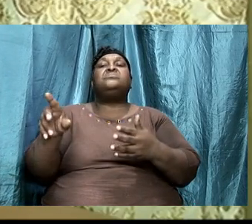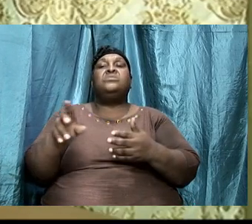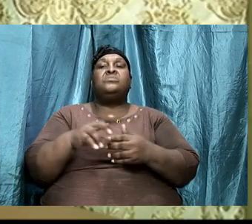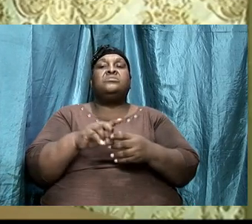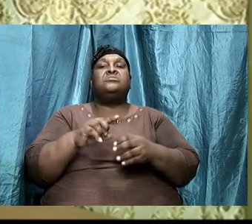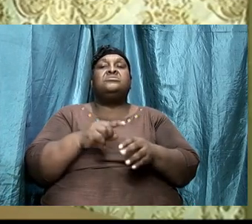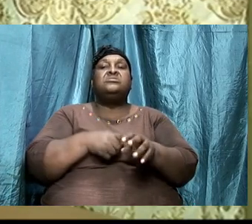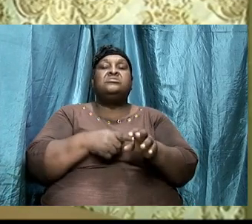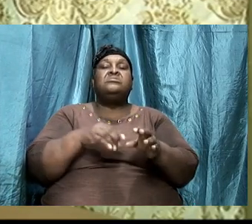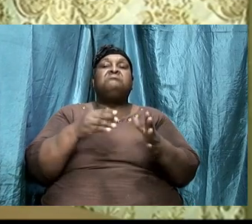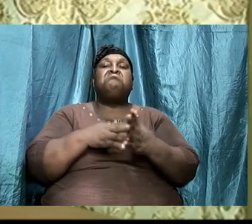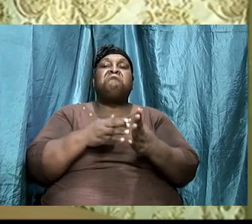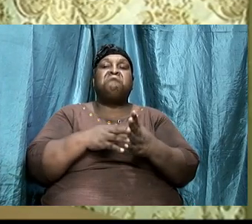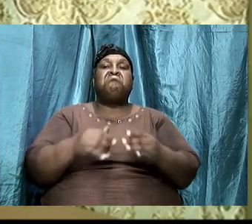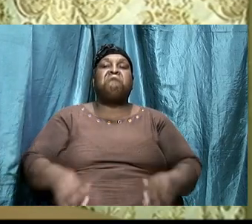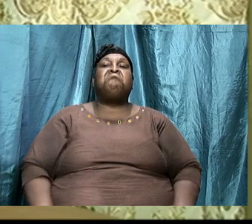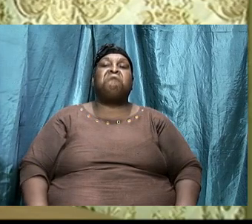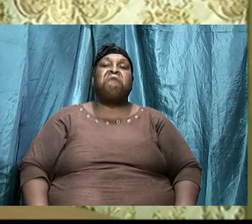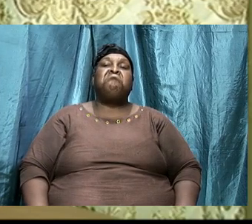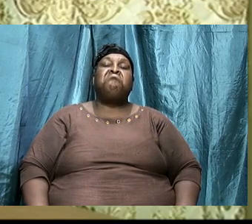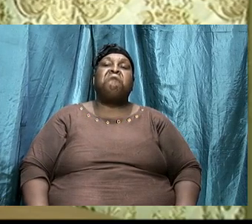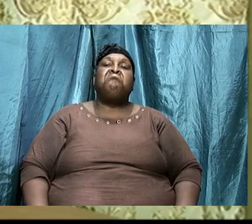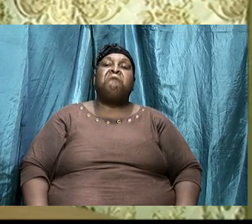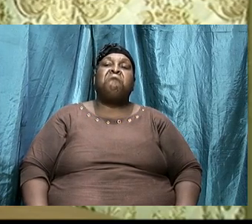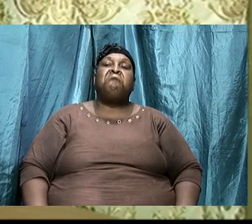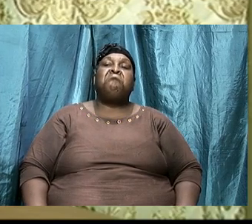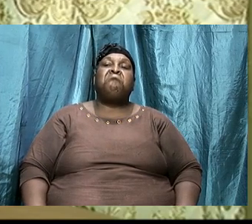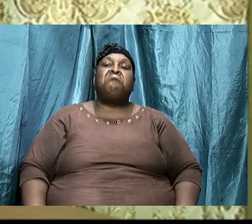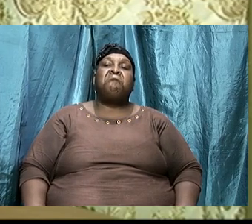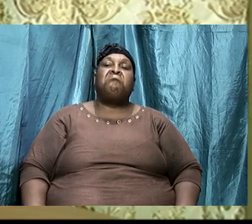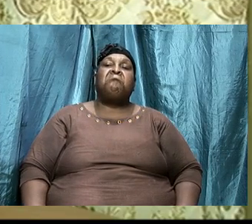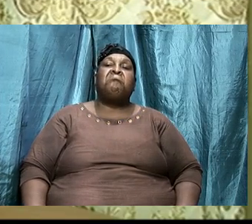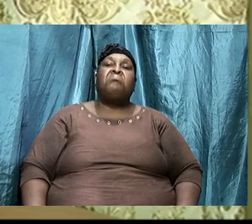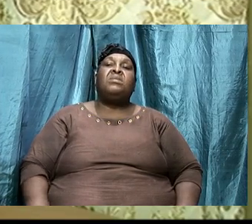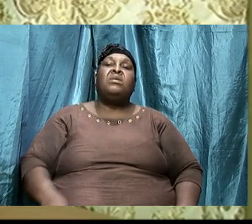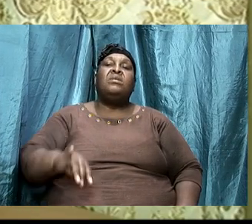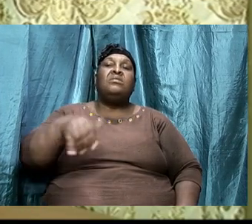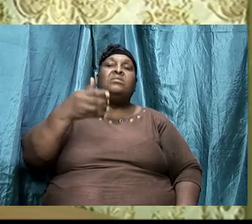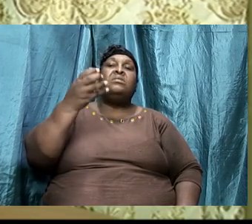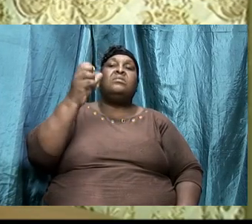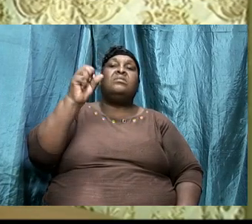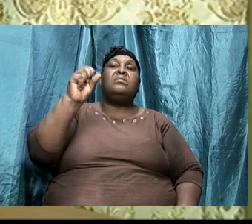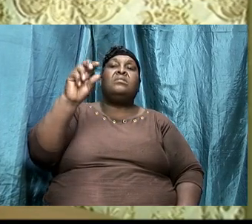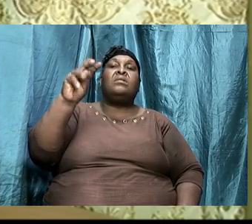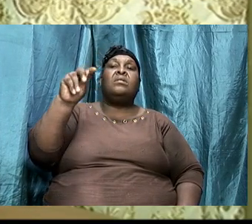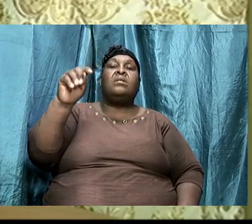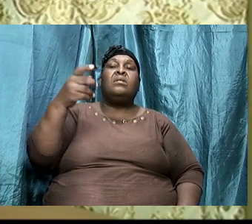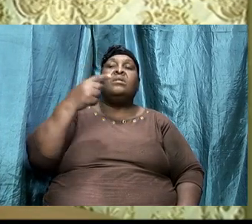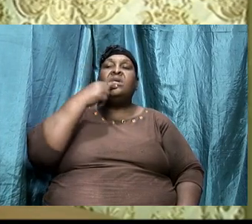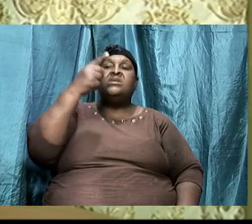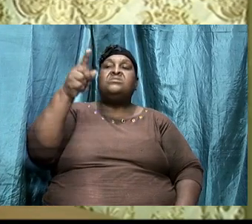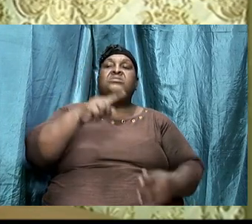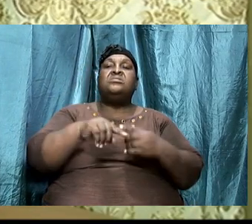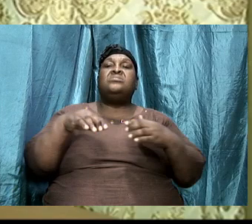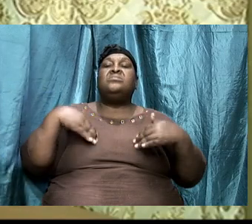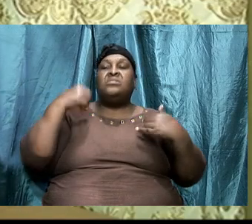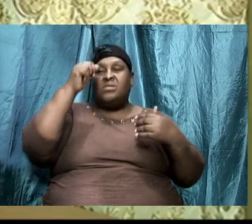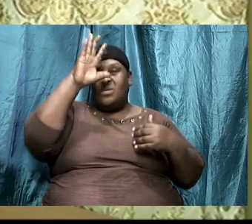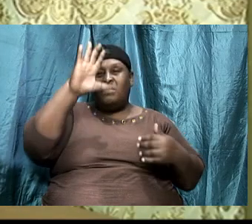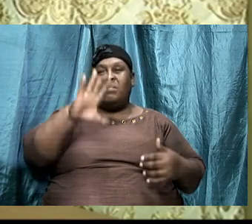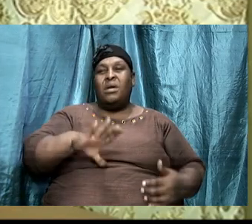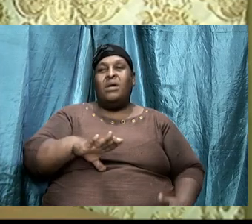and we will continue the lesson and Jonathan said unto the young man that